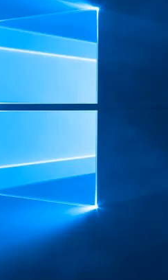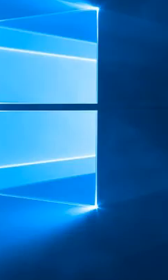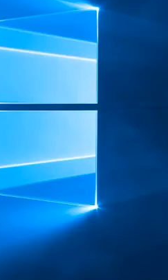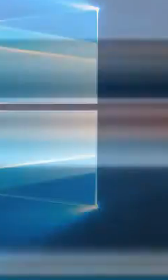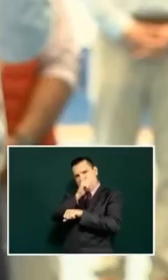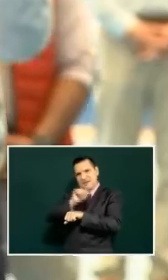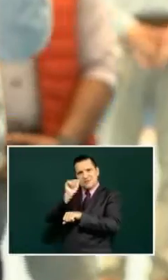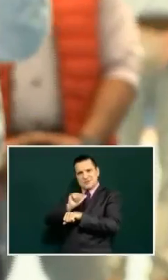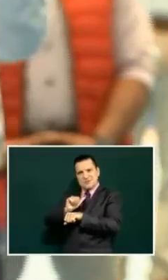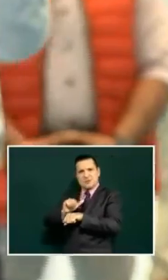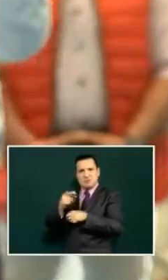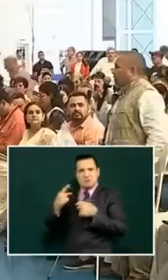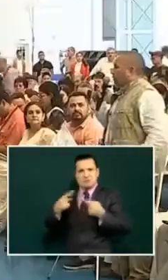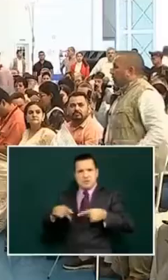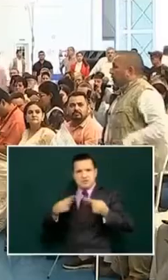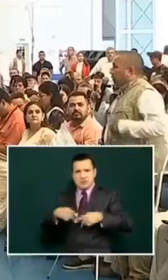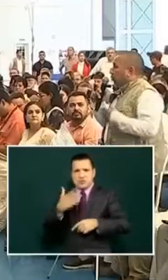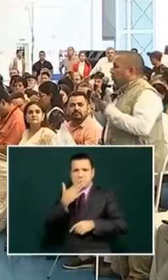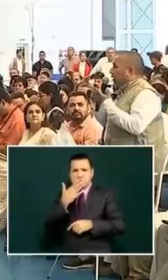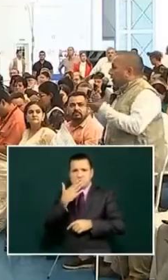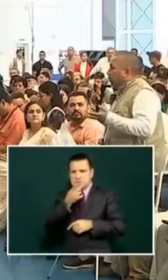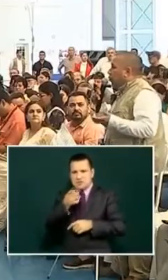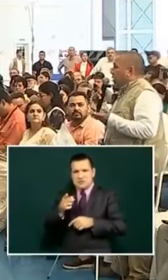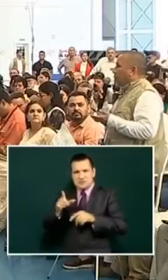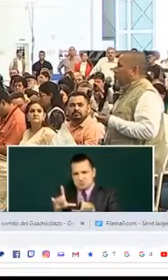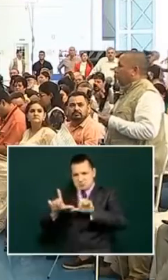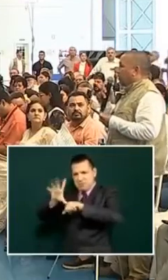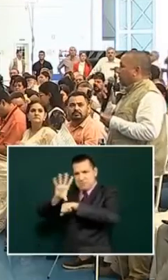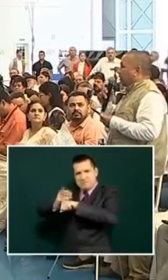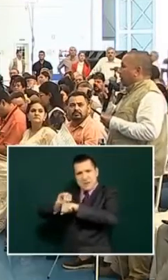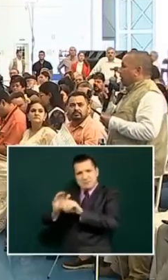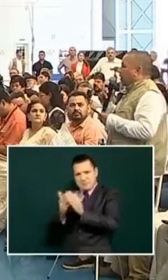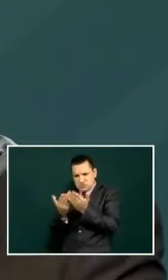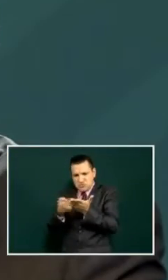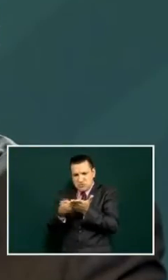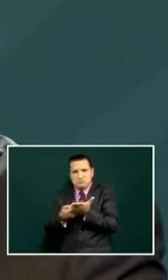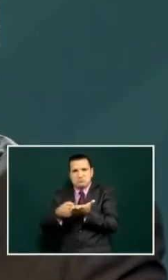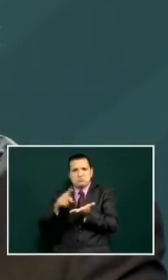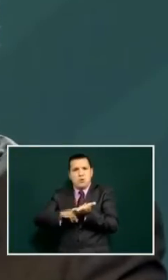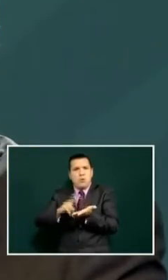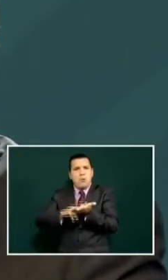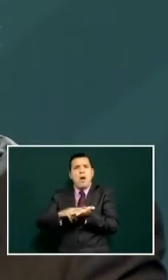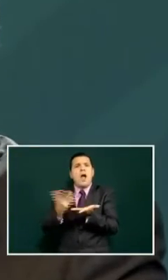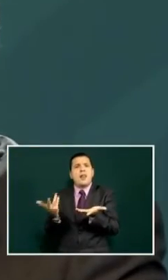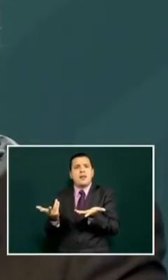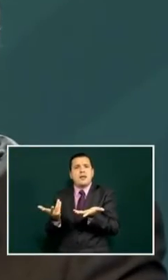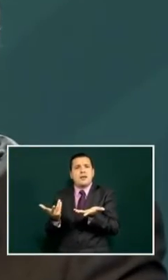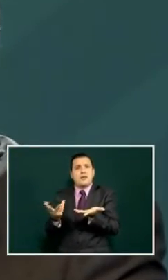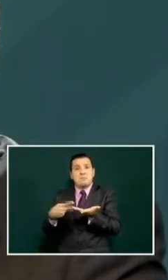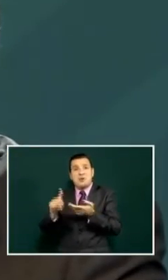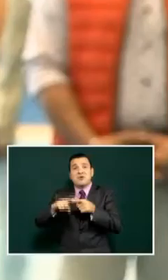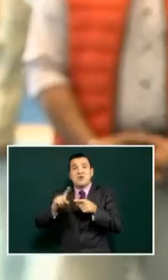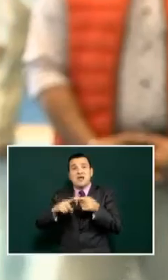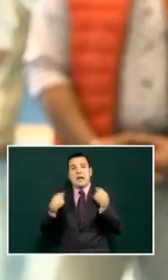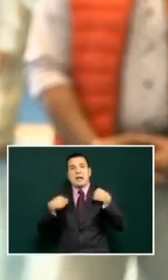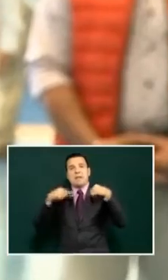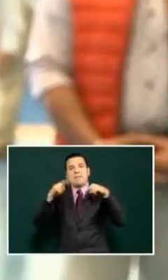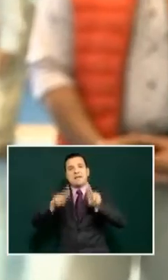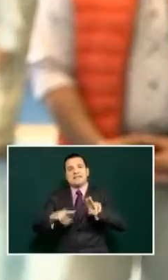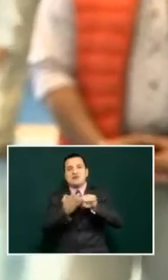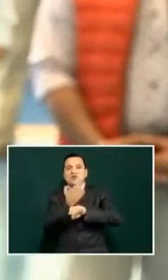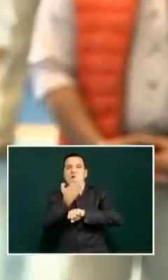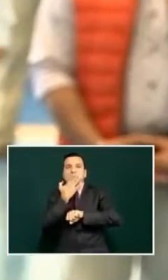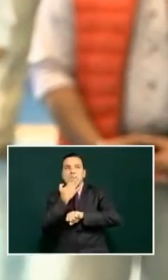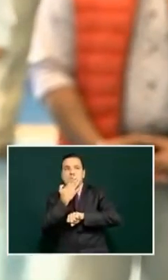we feel that in the state of Arizona they have no validity and it's being